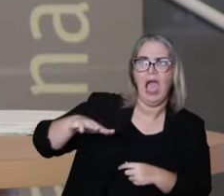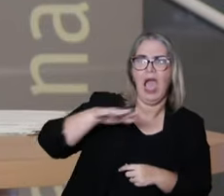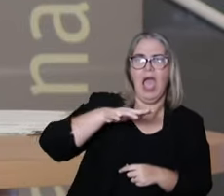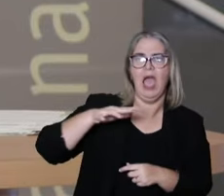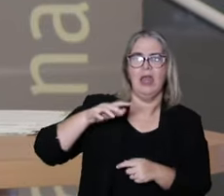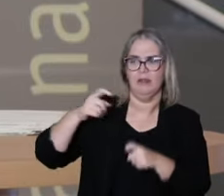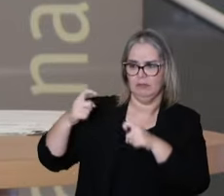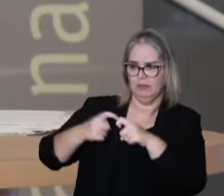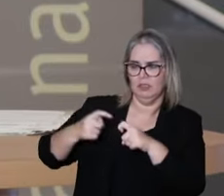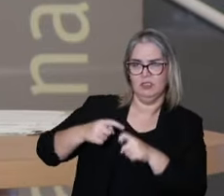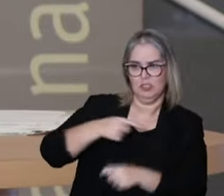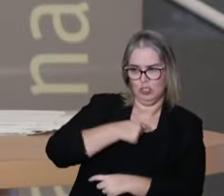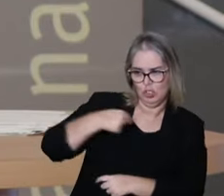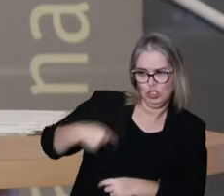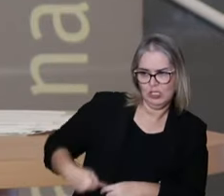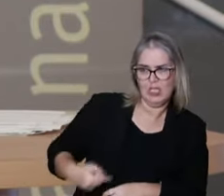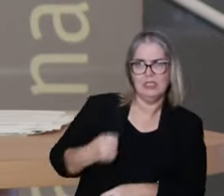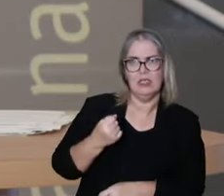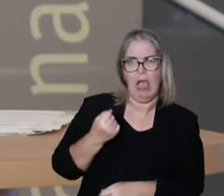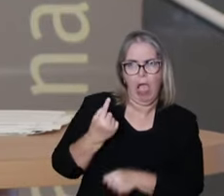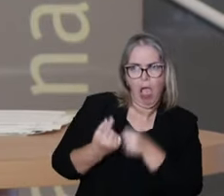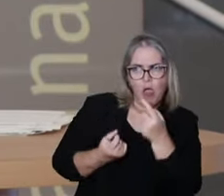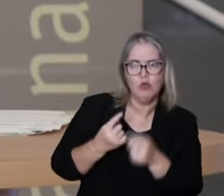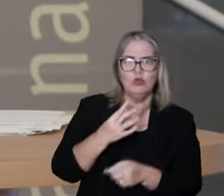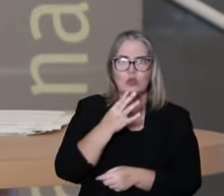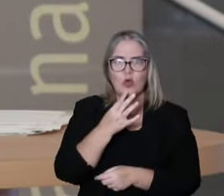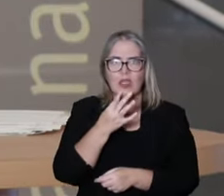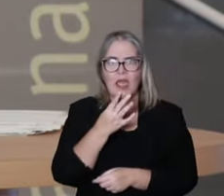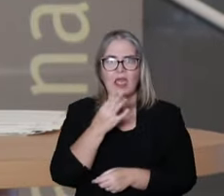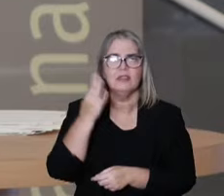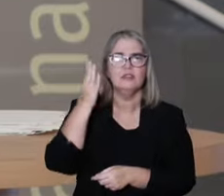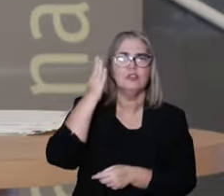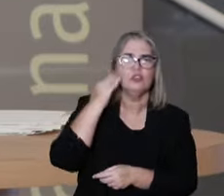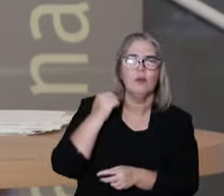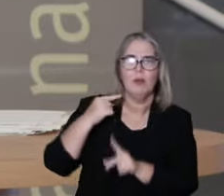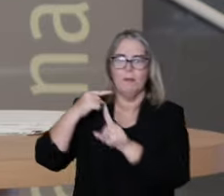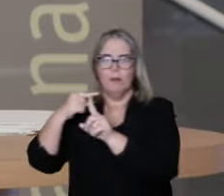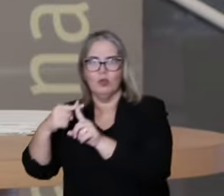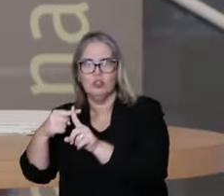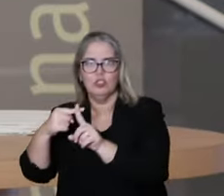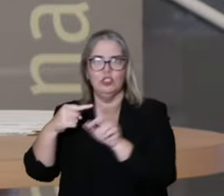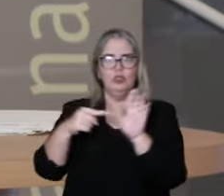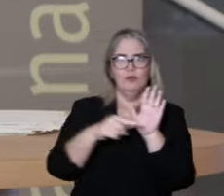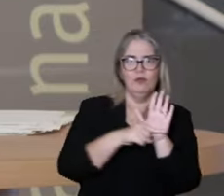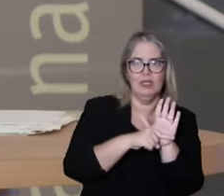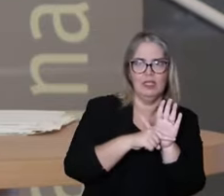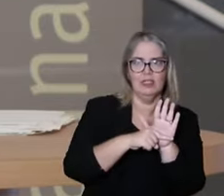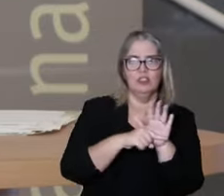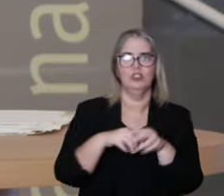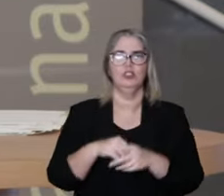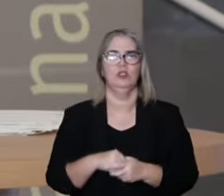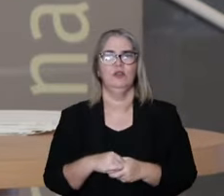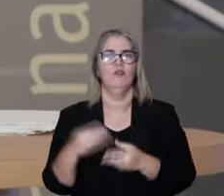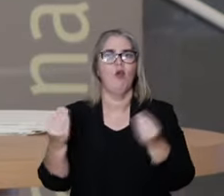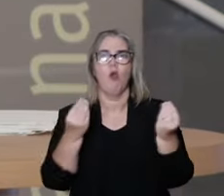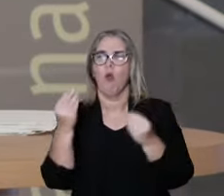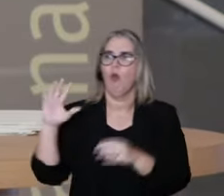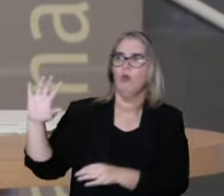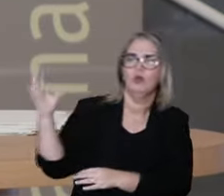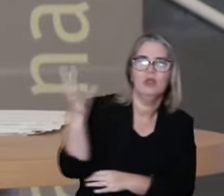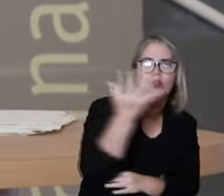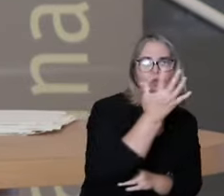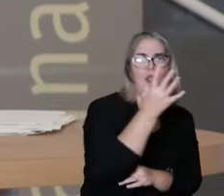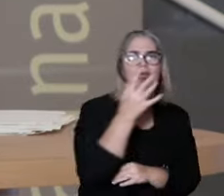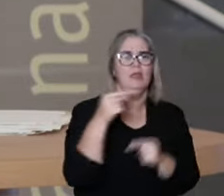fundamental, the Chinese medicine is known. It's related with this young idea, analogy of the human